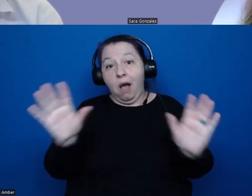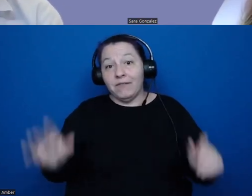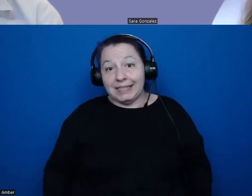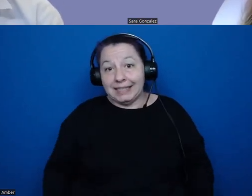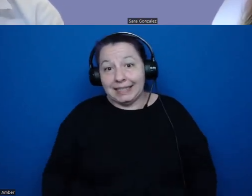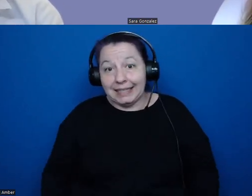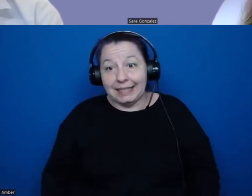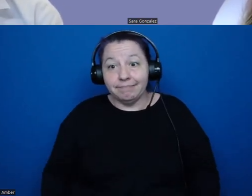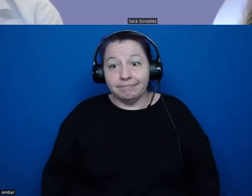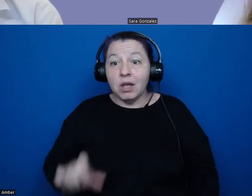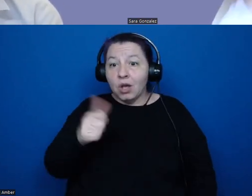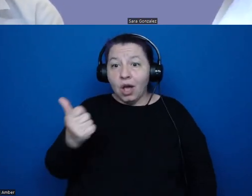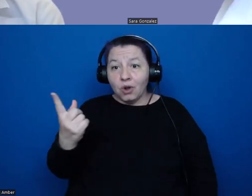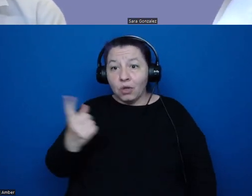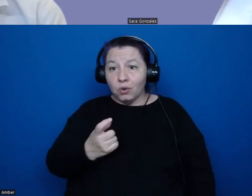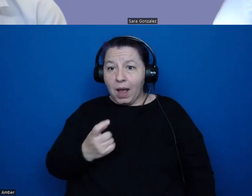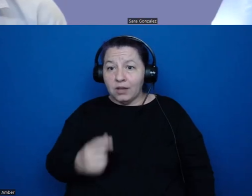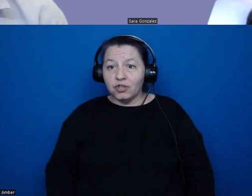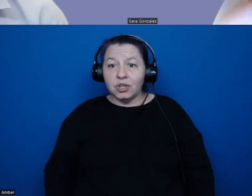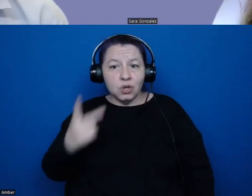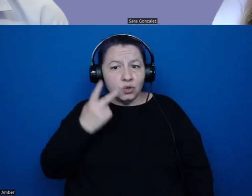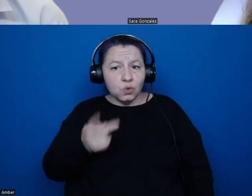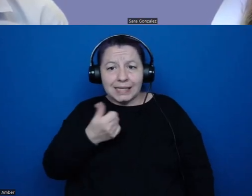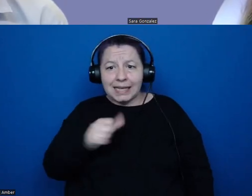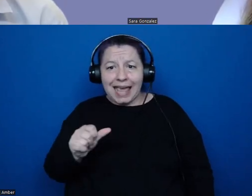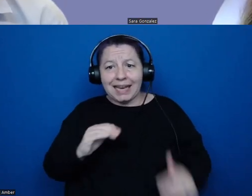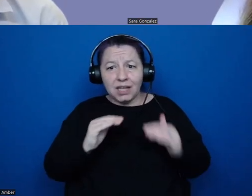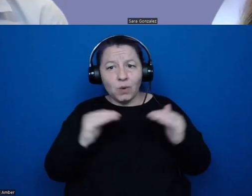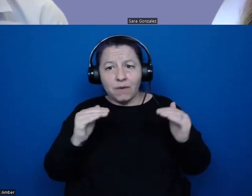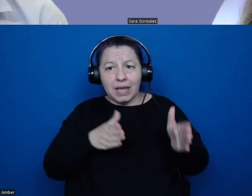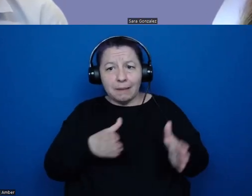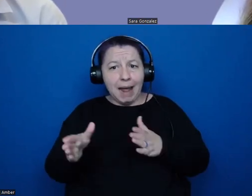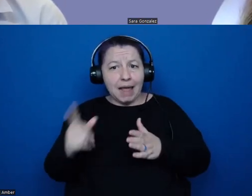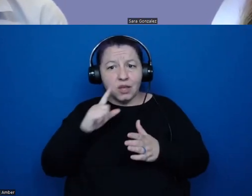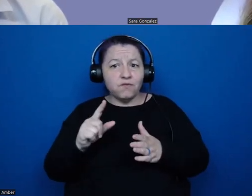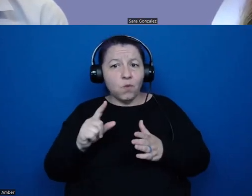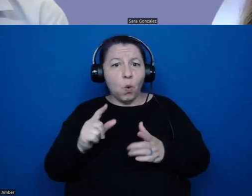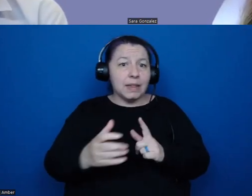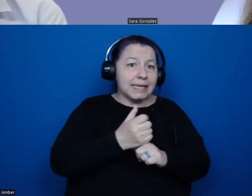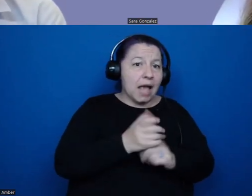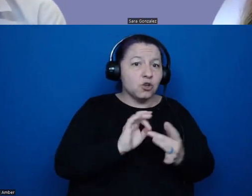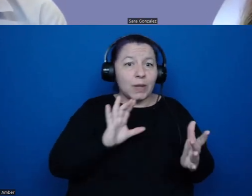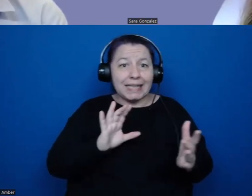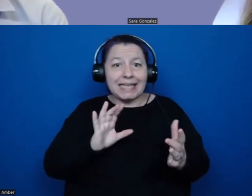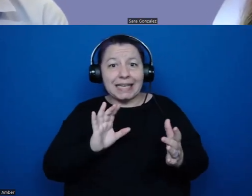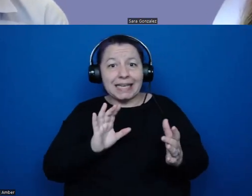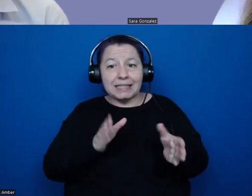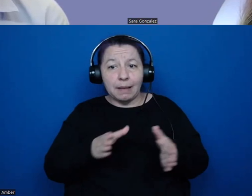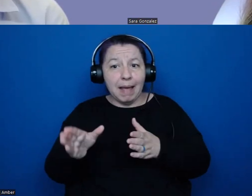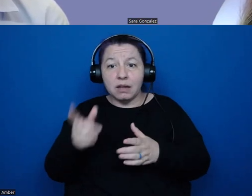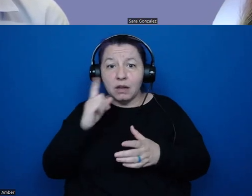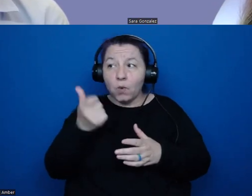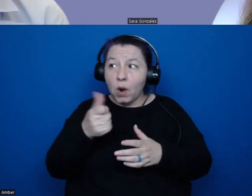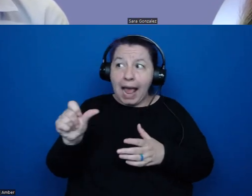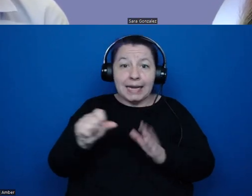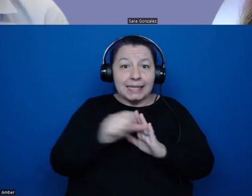Another question just came in. Do you see any equivalent methods of the catch and release method in any of the state or federal agency